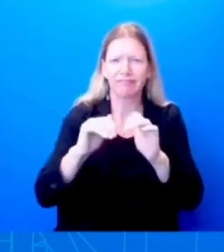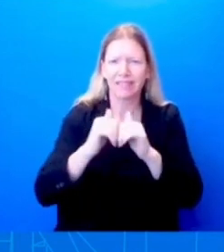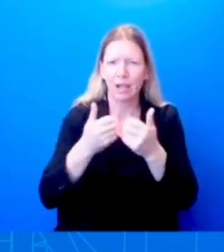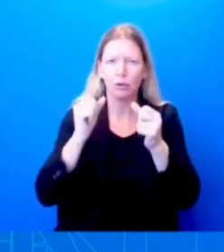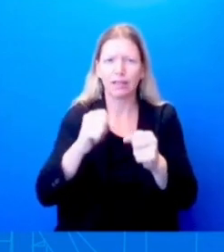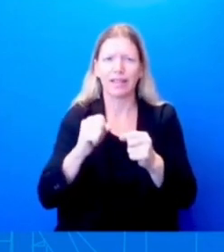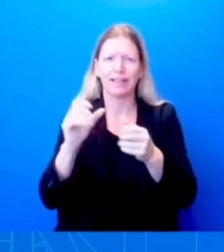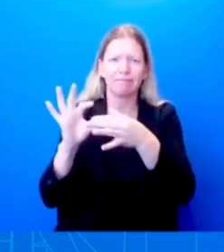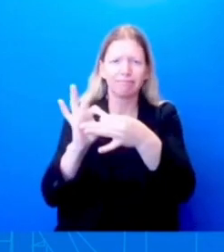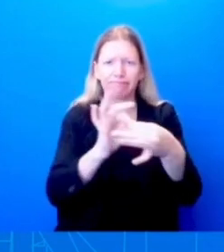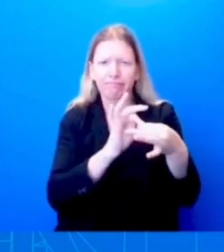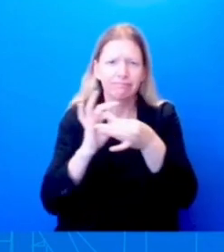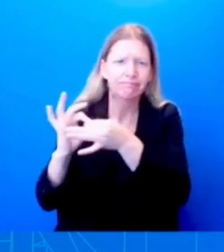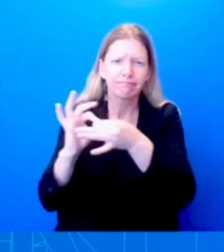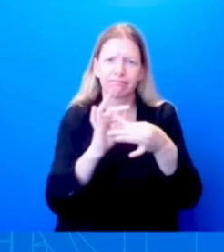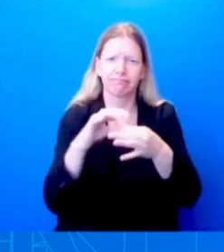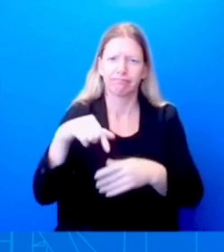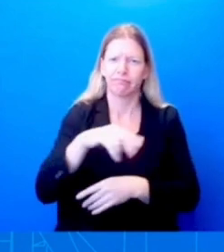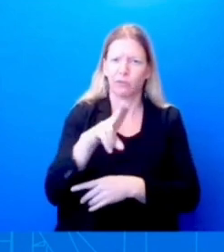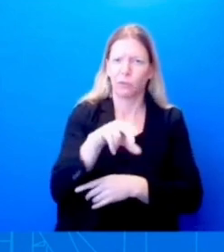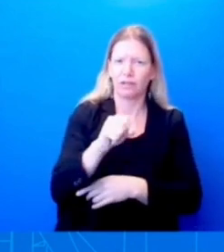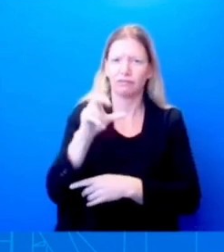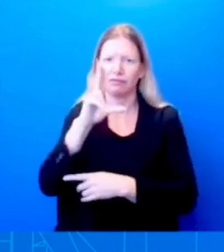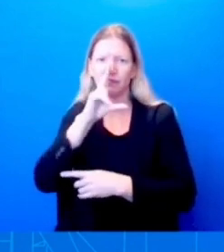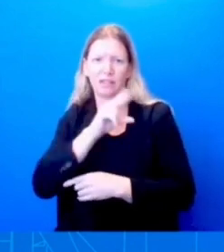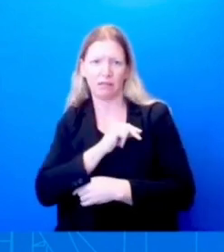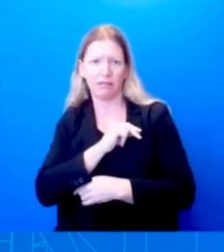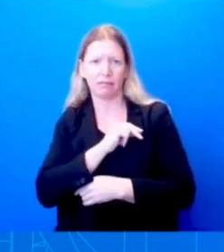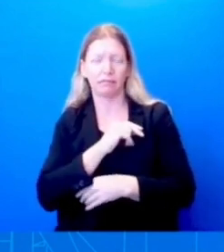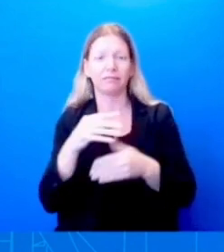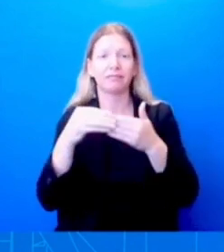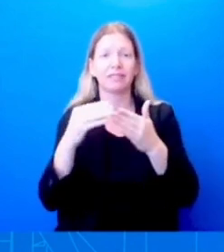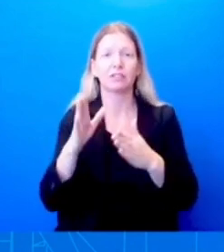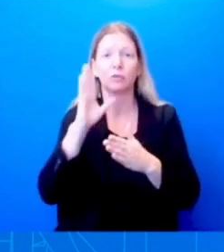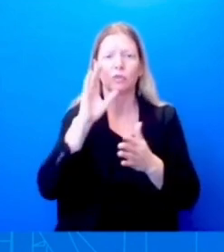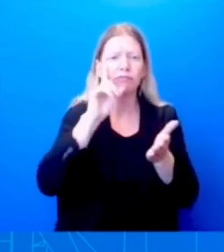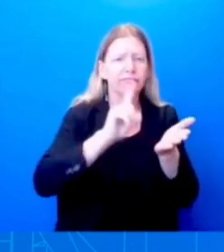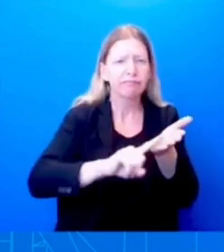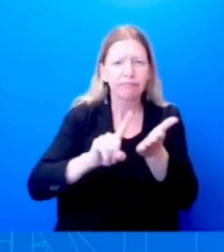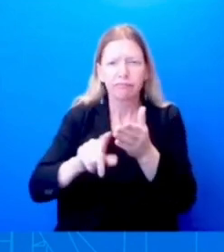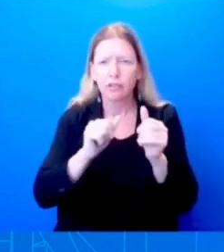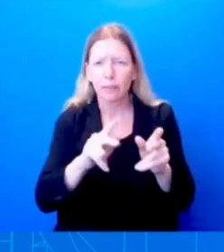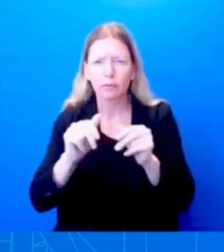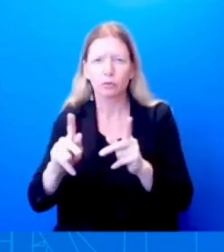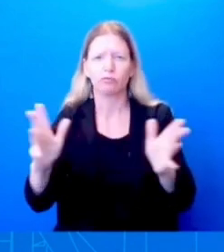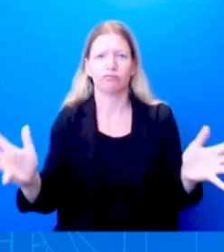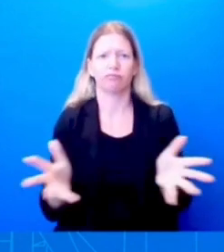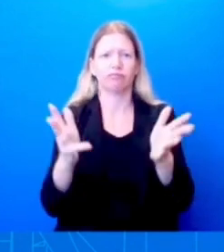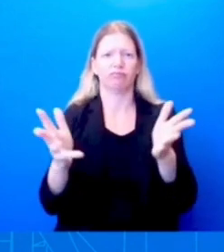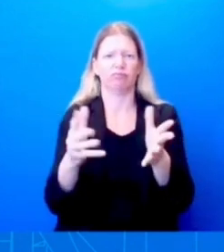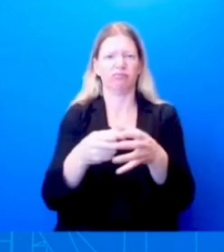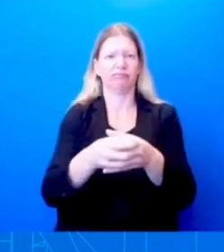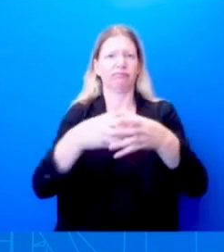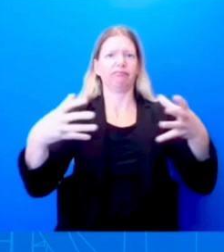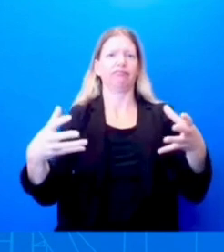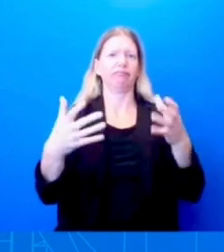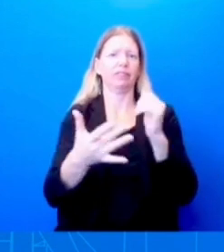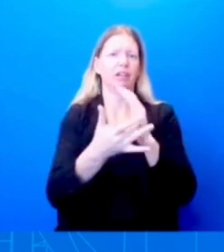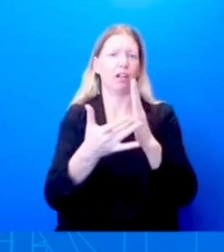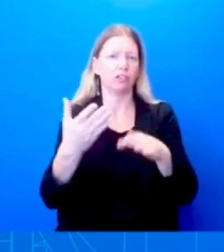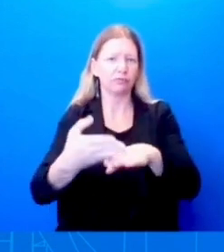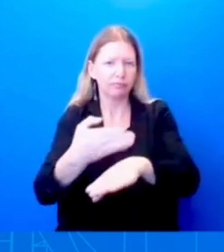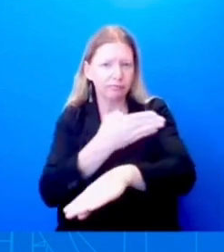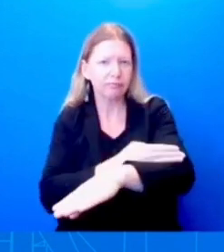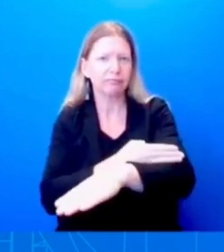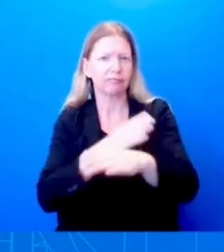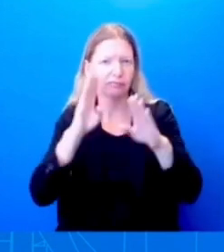to promote the growth of technology-focused and innovation-driven Vietnamese economy, expand our people